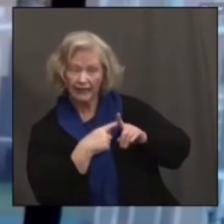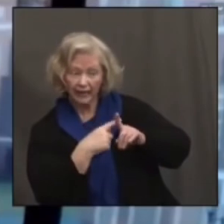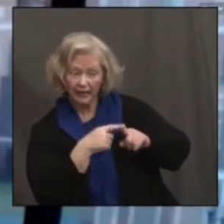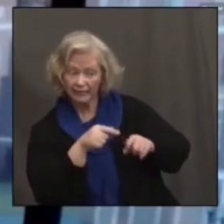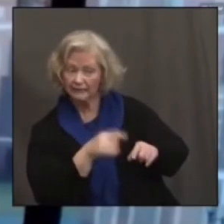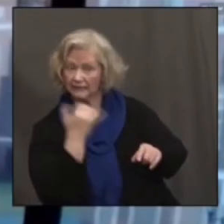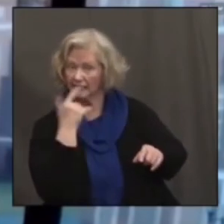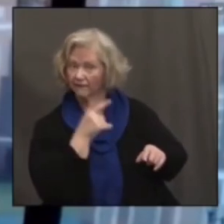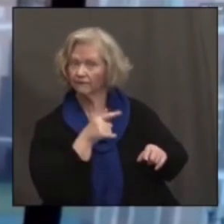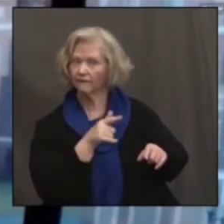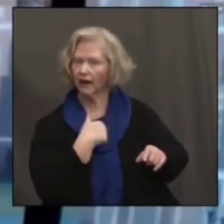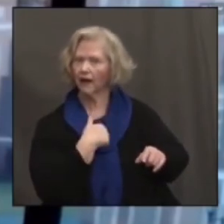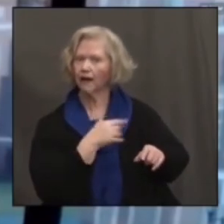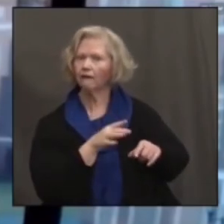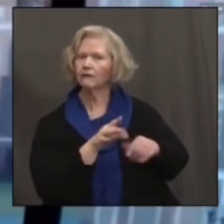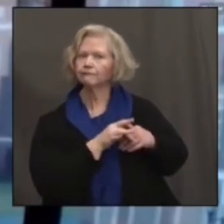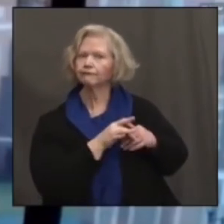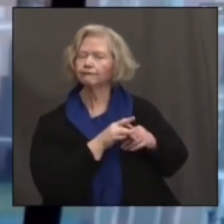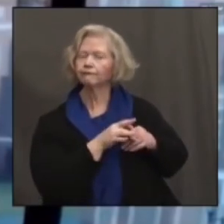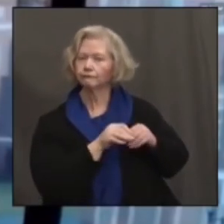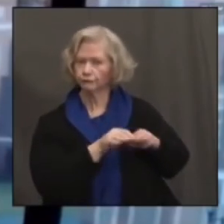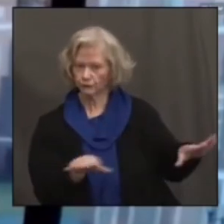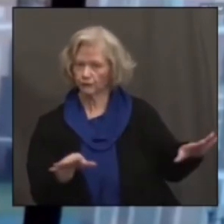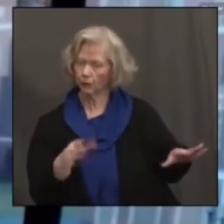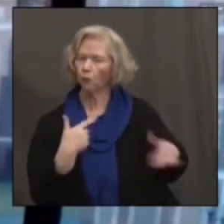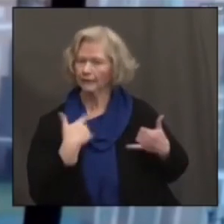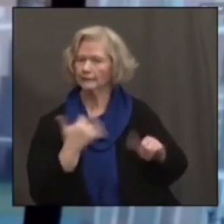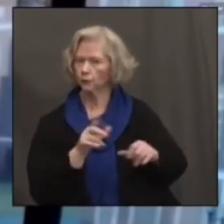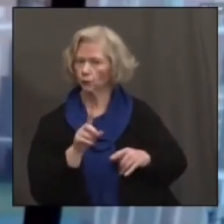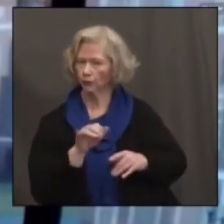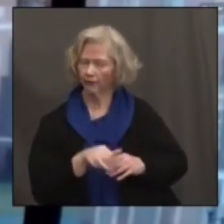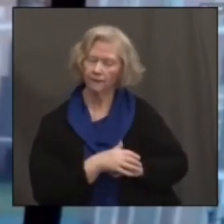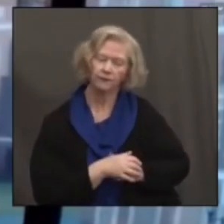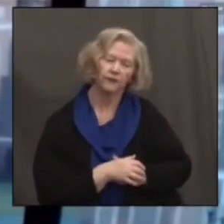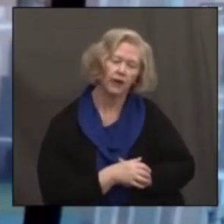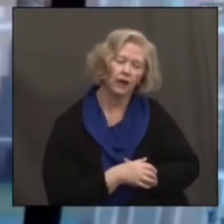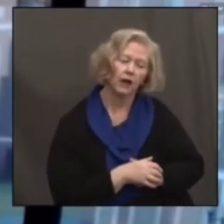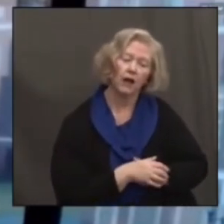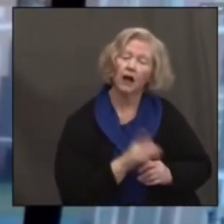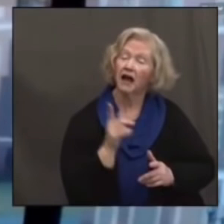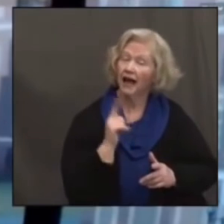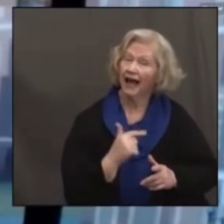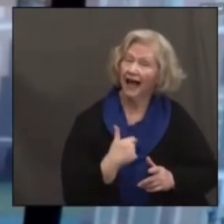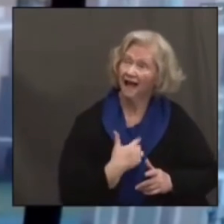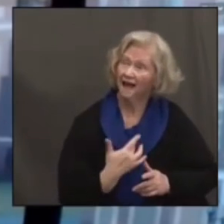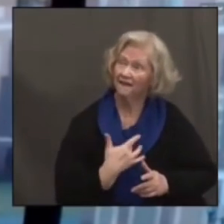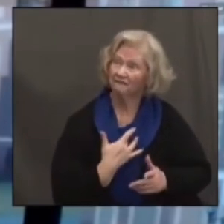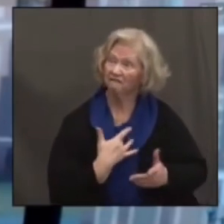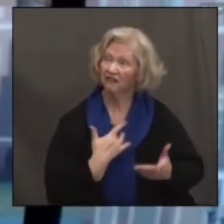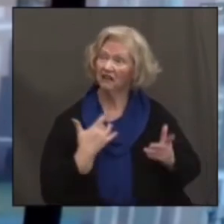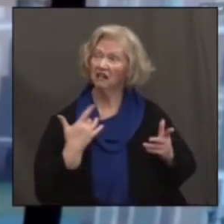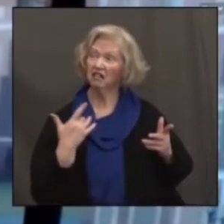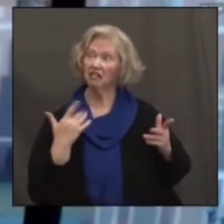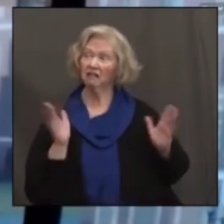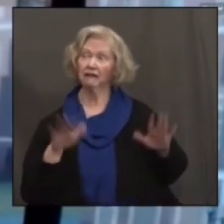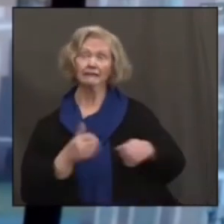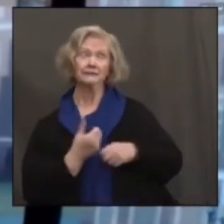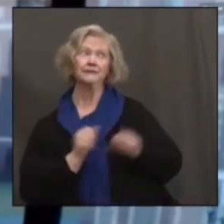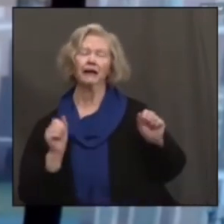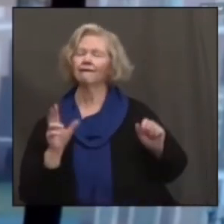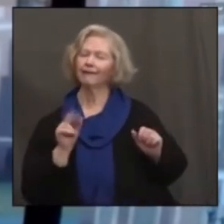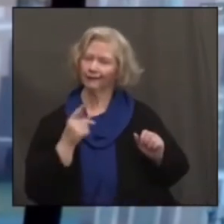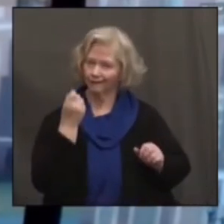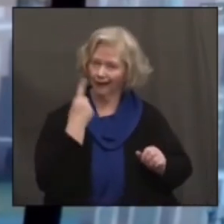you know, that rests. I am concerned. That's not to say that I'm not concerned about these variants. I work in Brazil